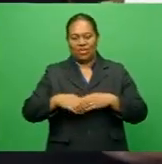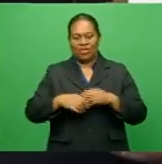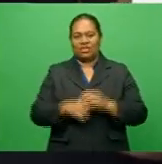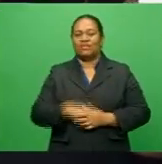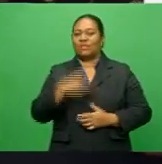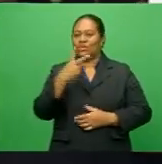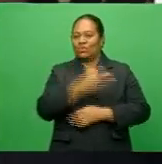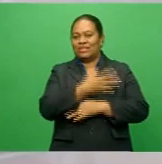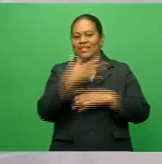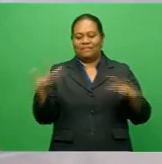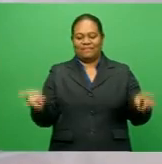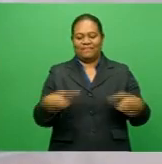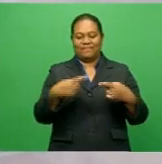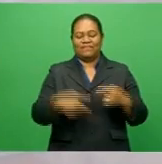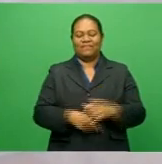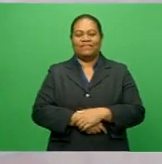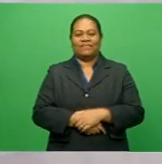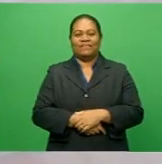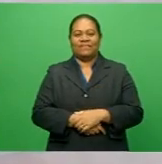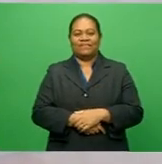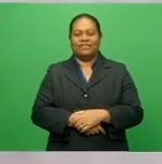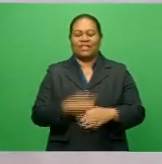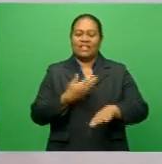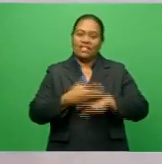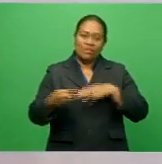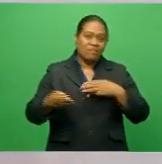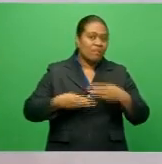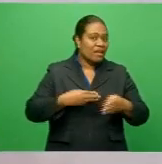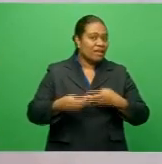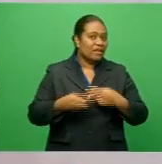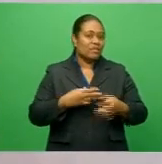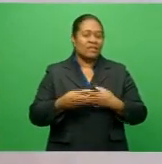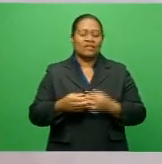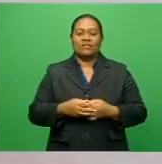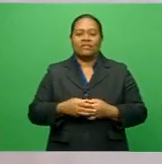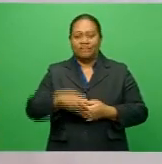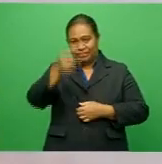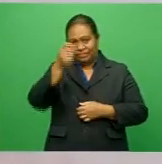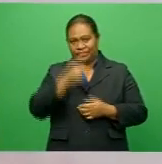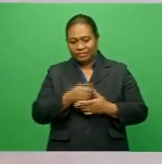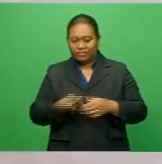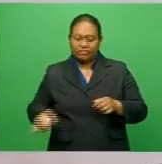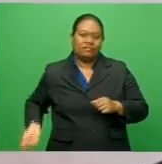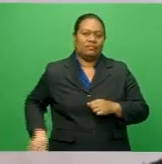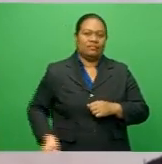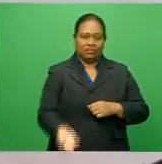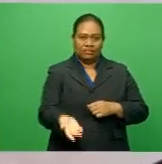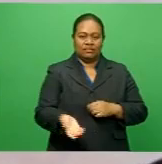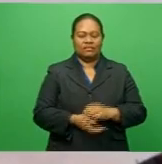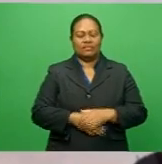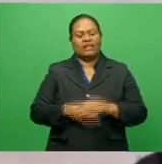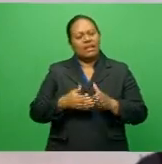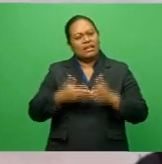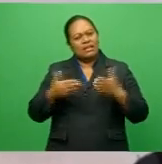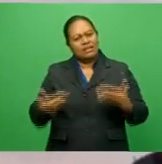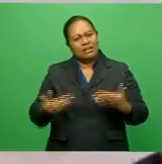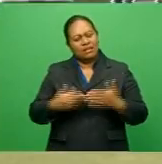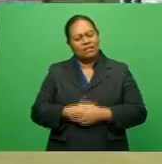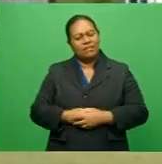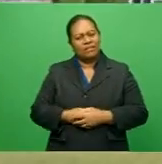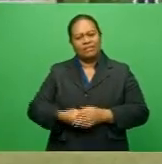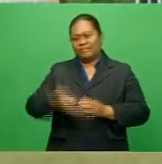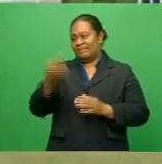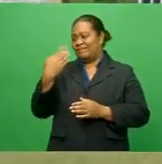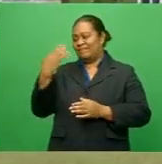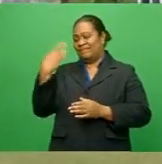the two-day meet. And the new management of the bowling club. The bowling club has recently, over the past